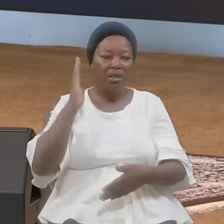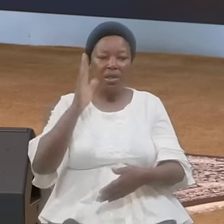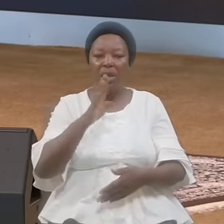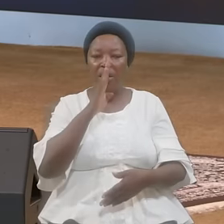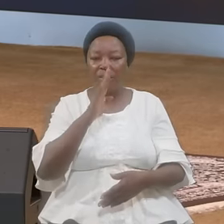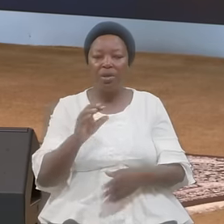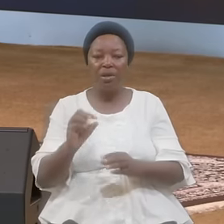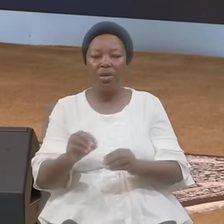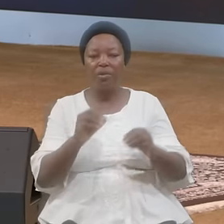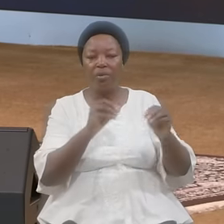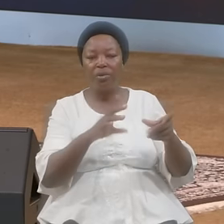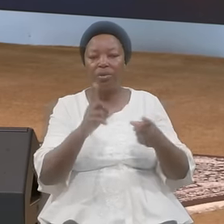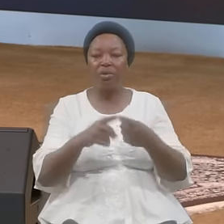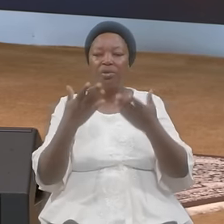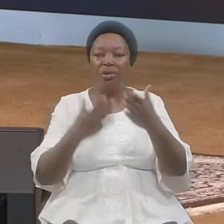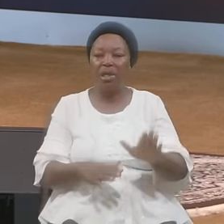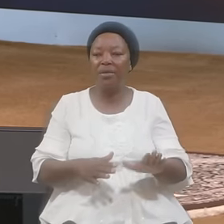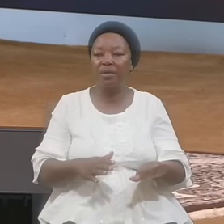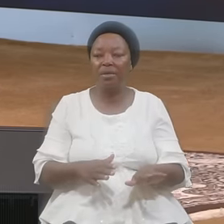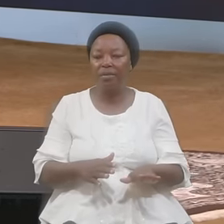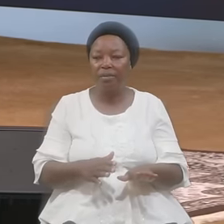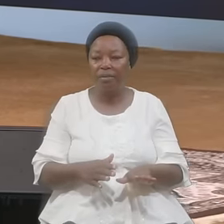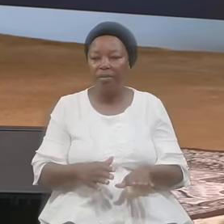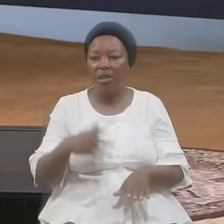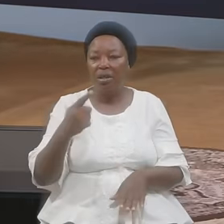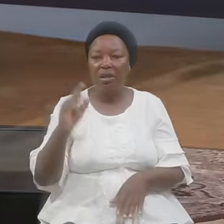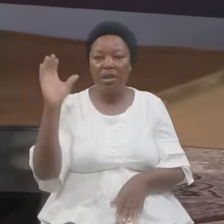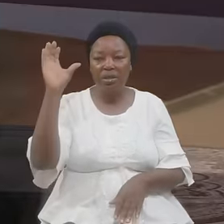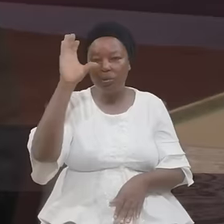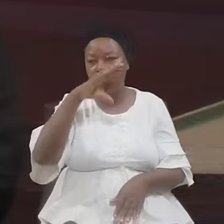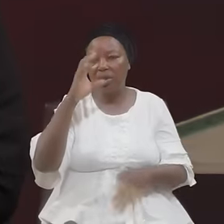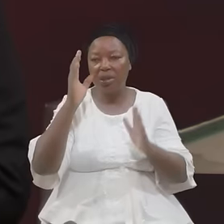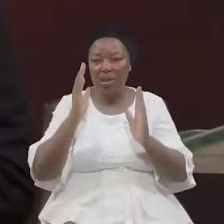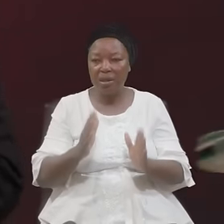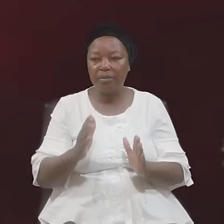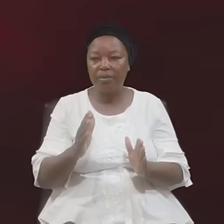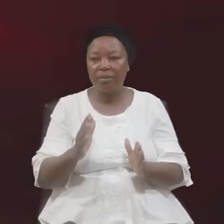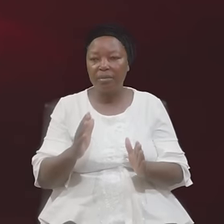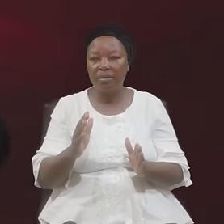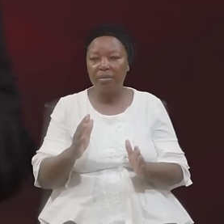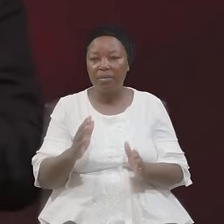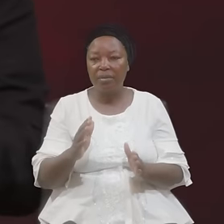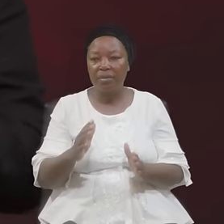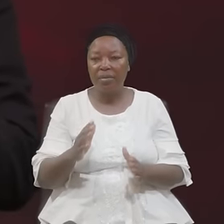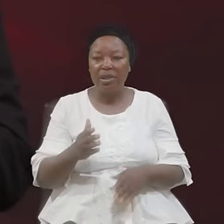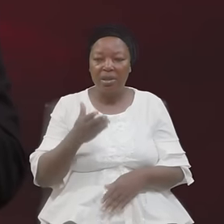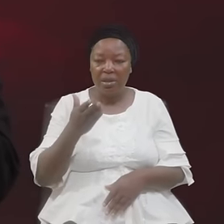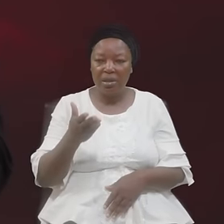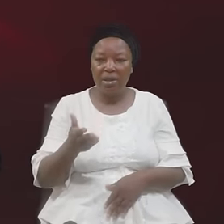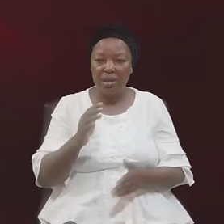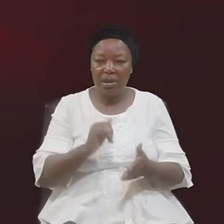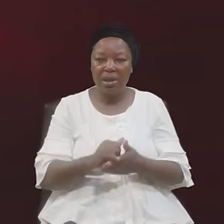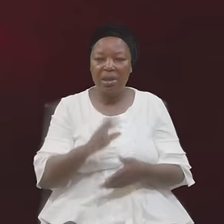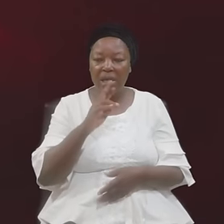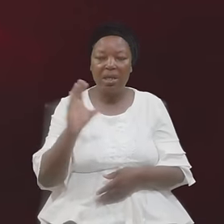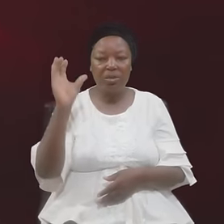put To death The stranger They are They are To his